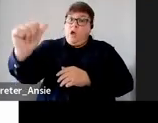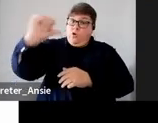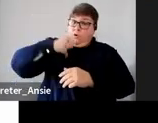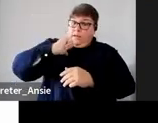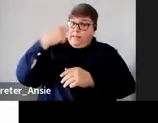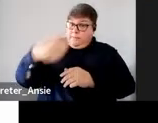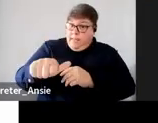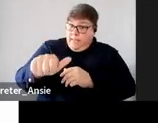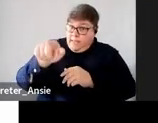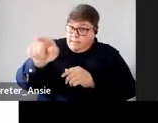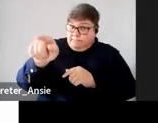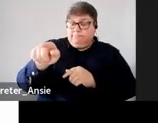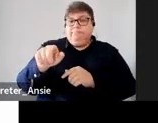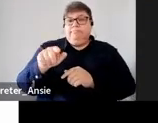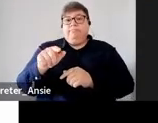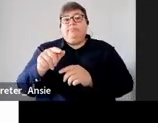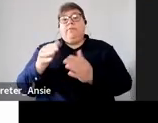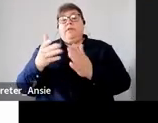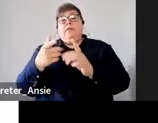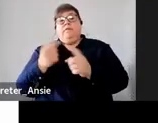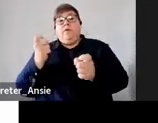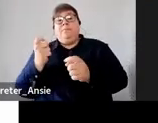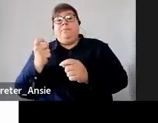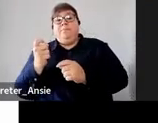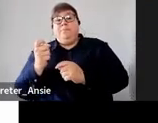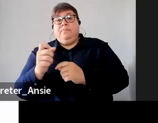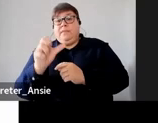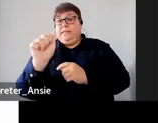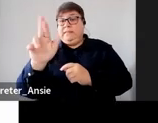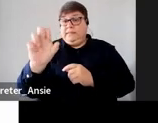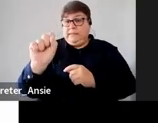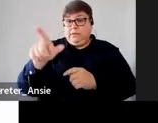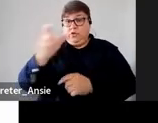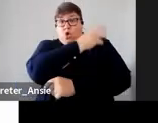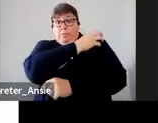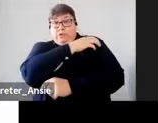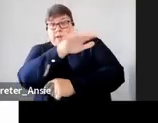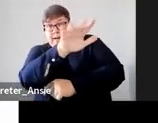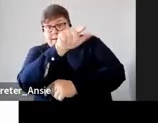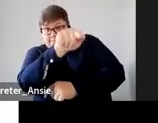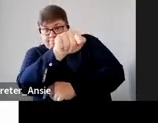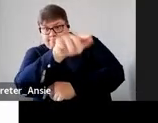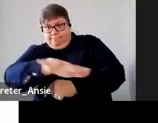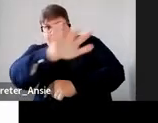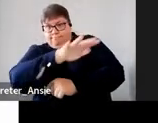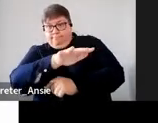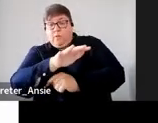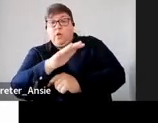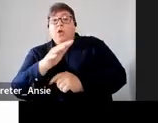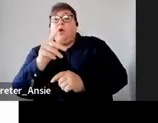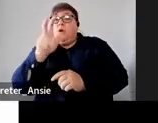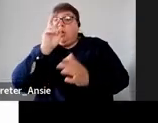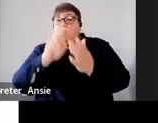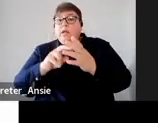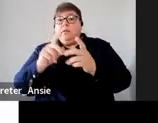by by the South African revenue services commissioner and then what you need to take into